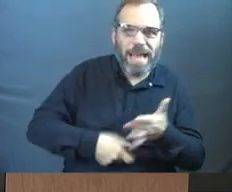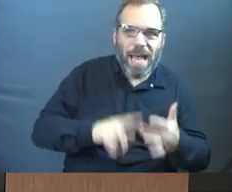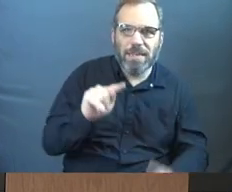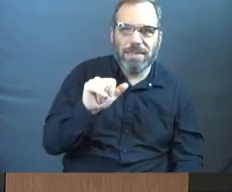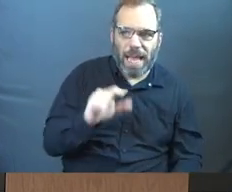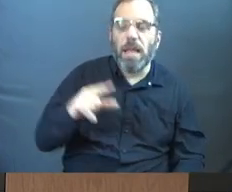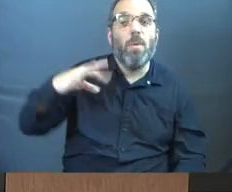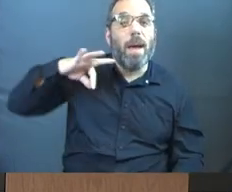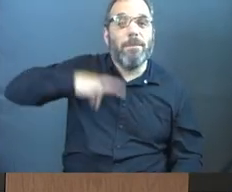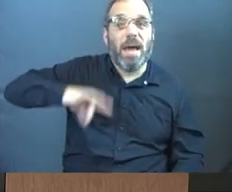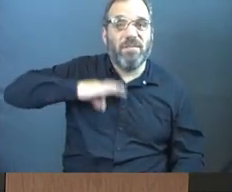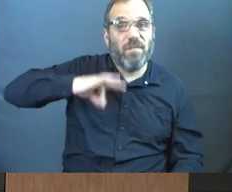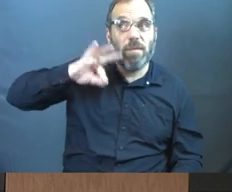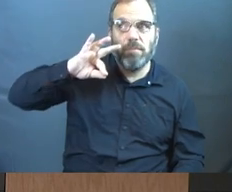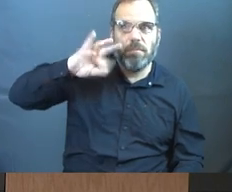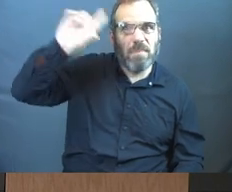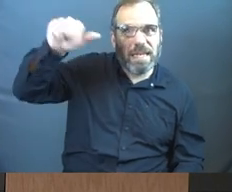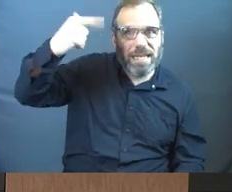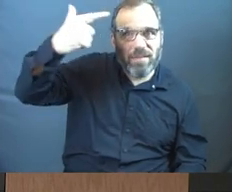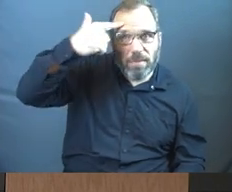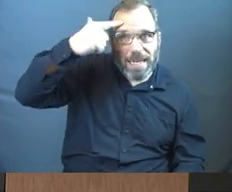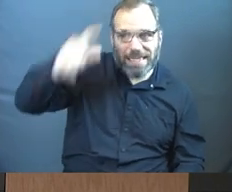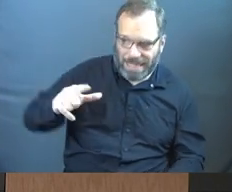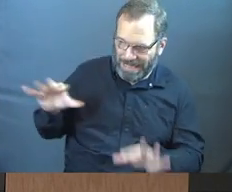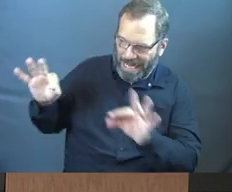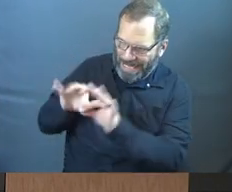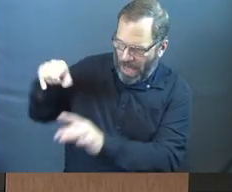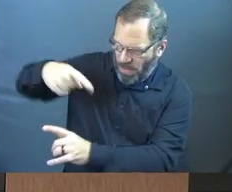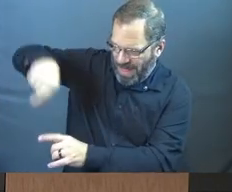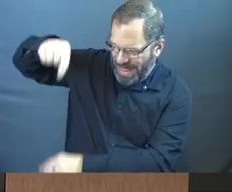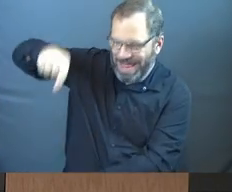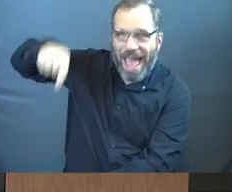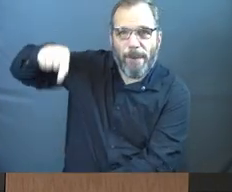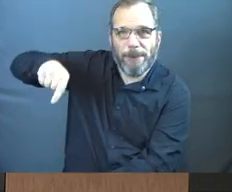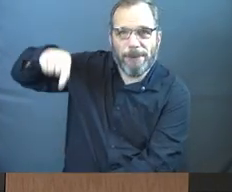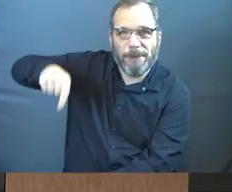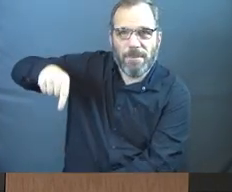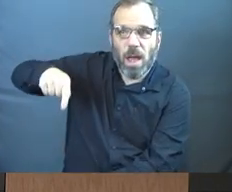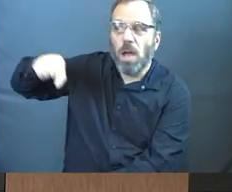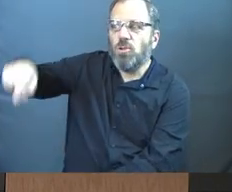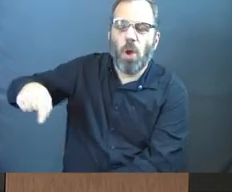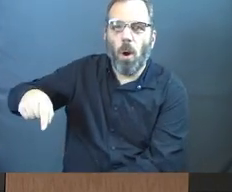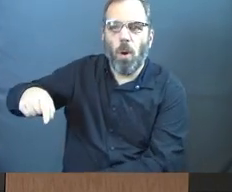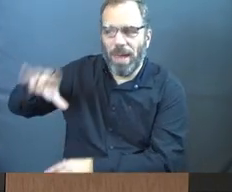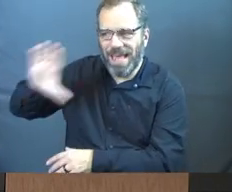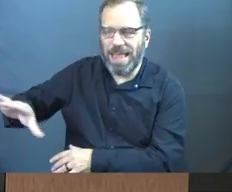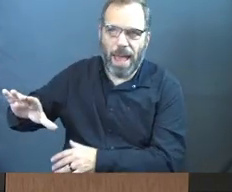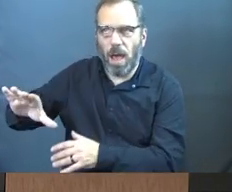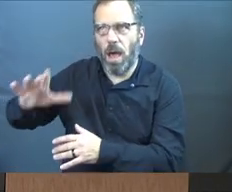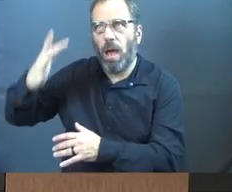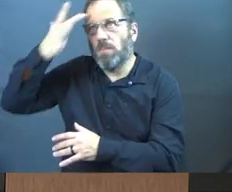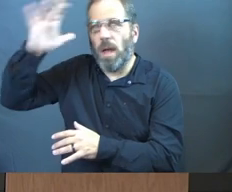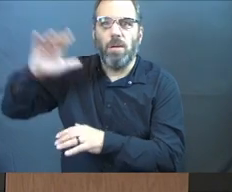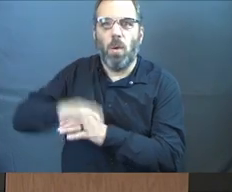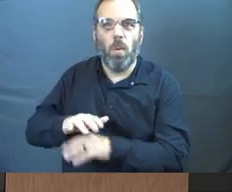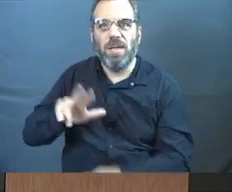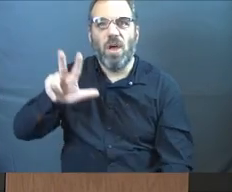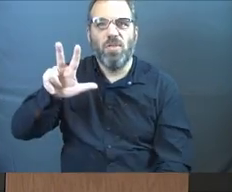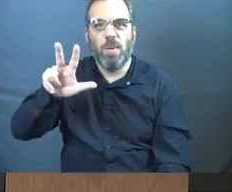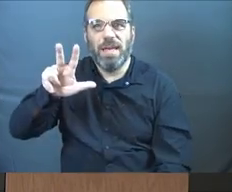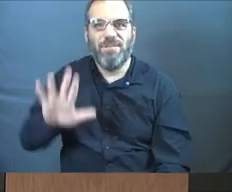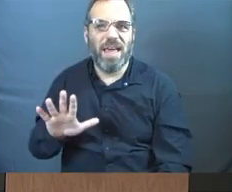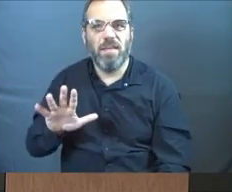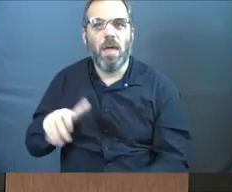benefits from the federal government, we need to count them somehow. And so what they came to in their brilliance was a three-fifths